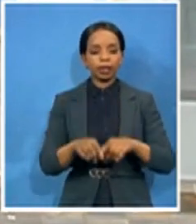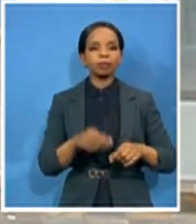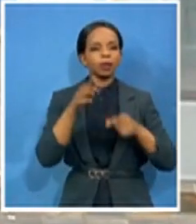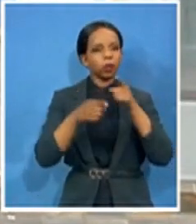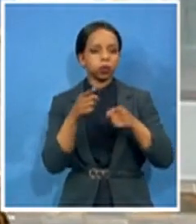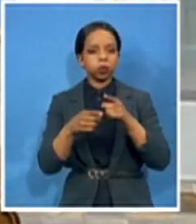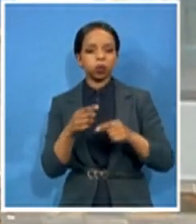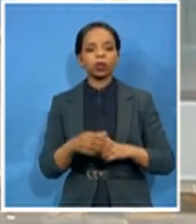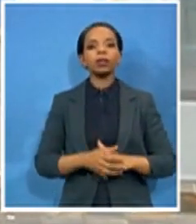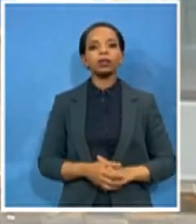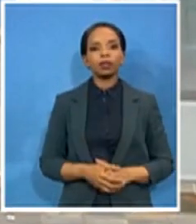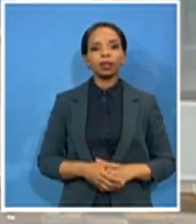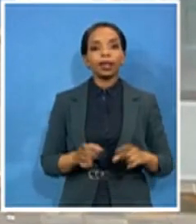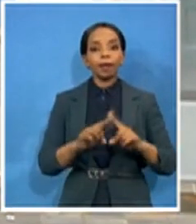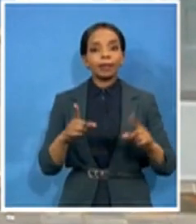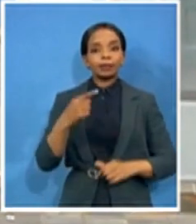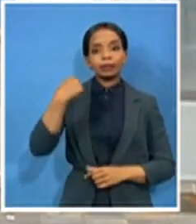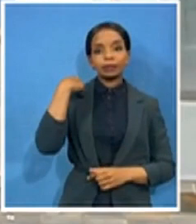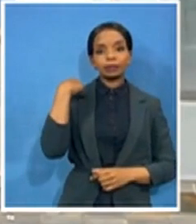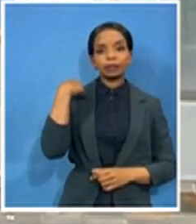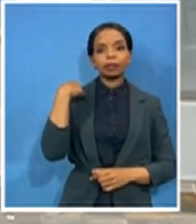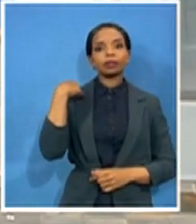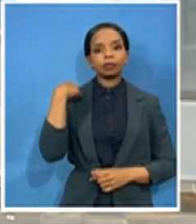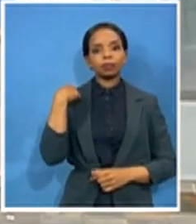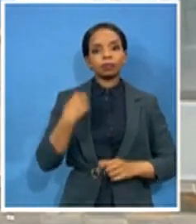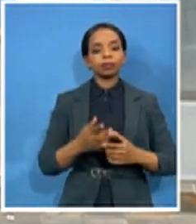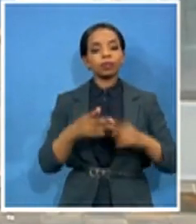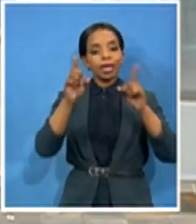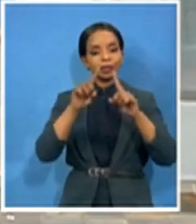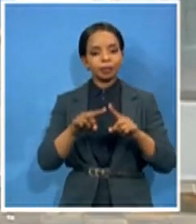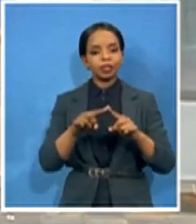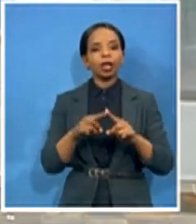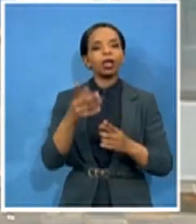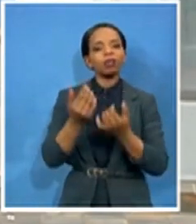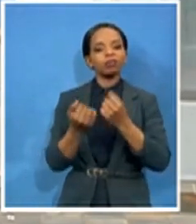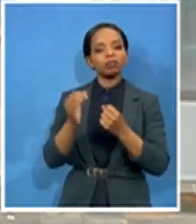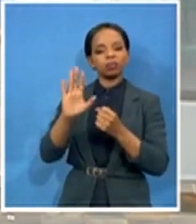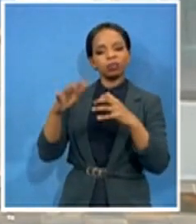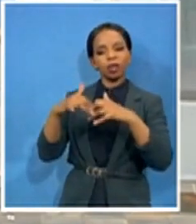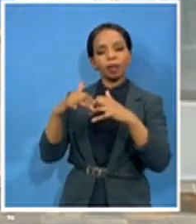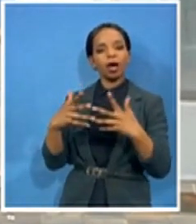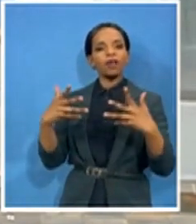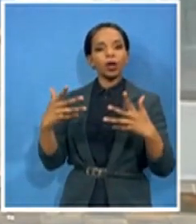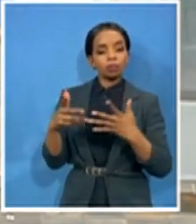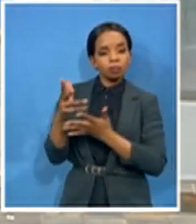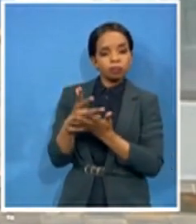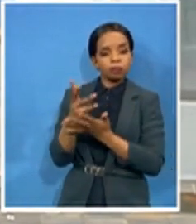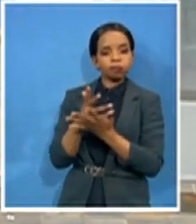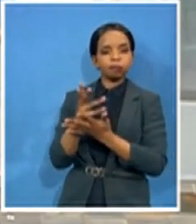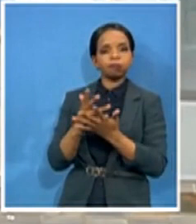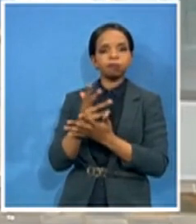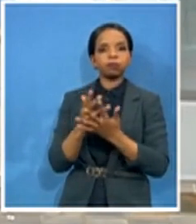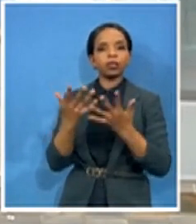the special tribunal released a statement saying that it has summoned the political head of the